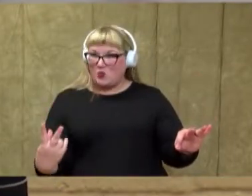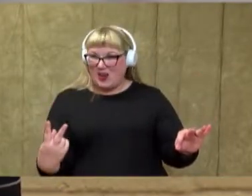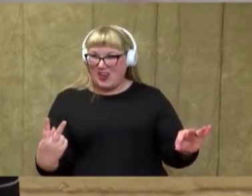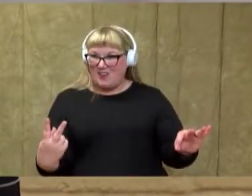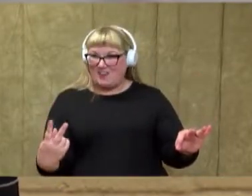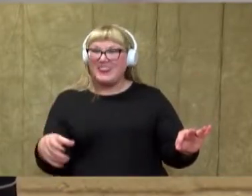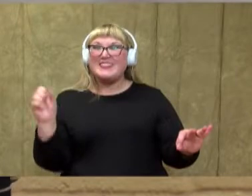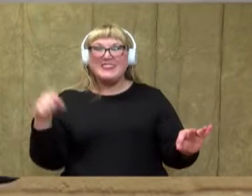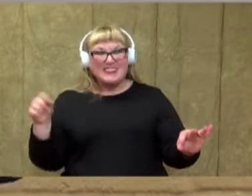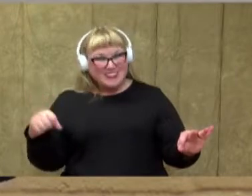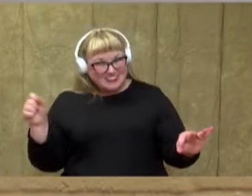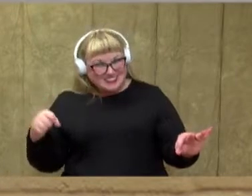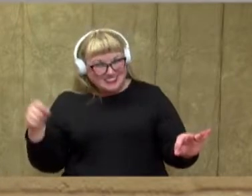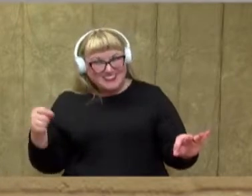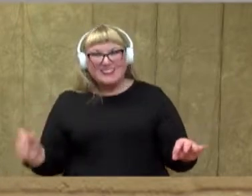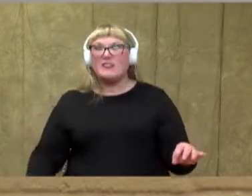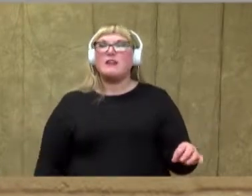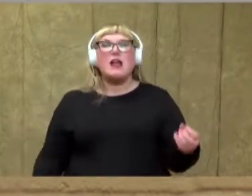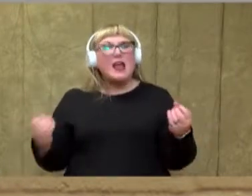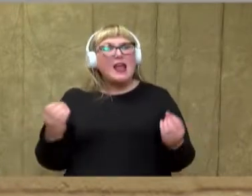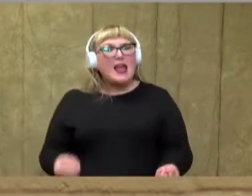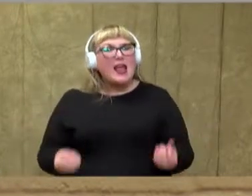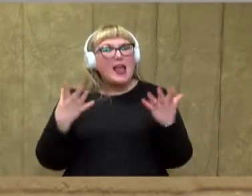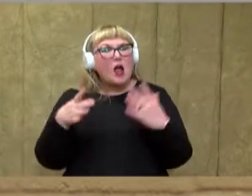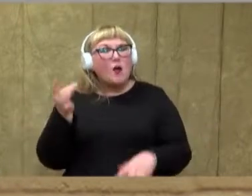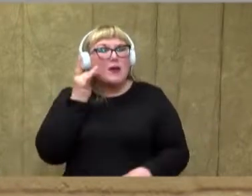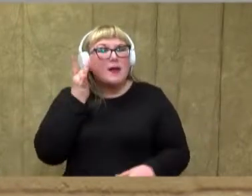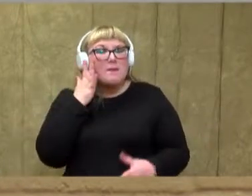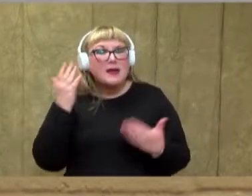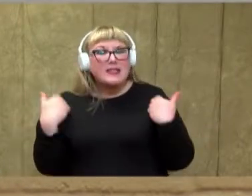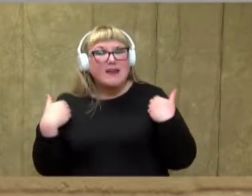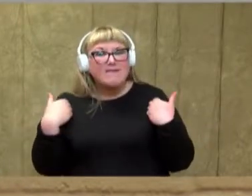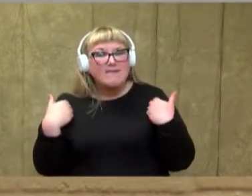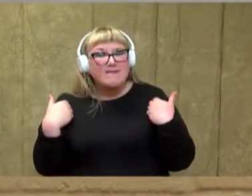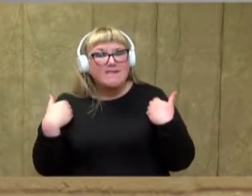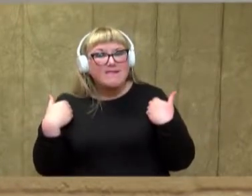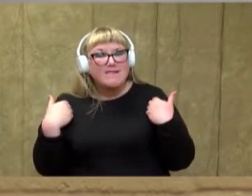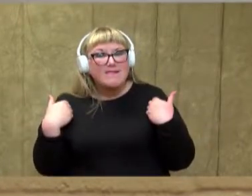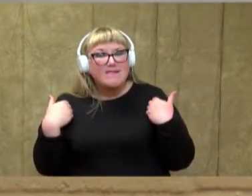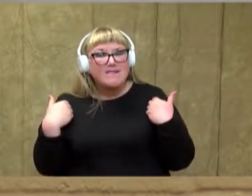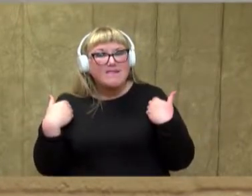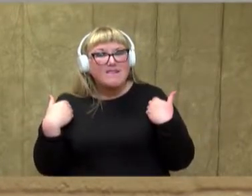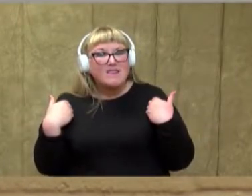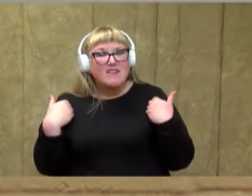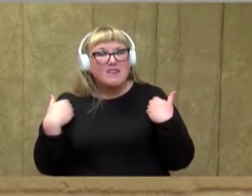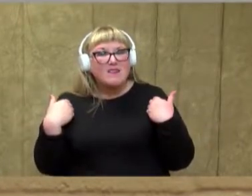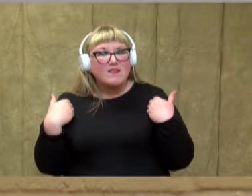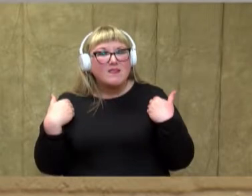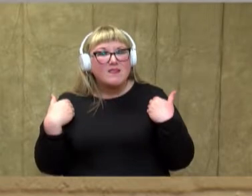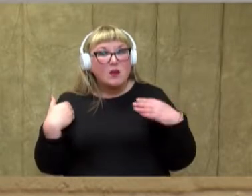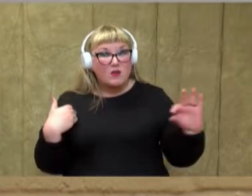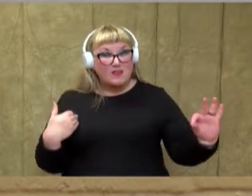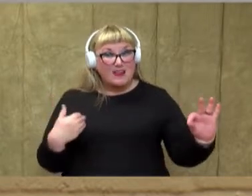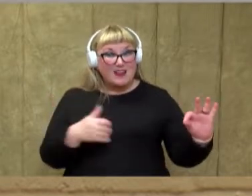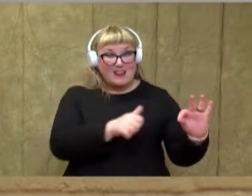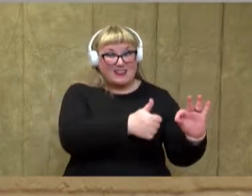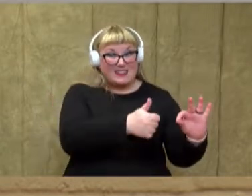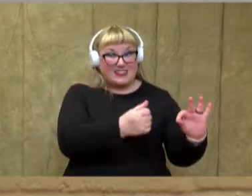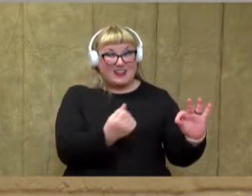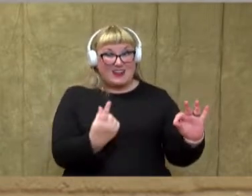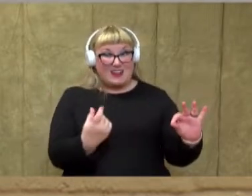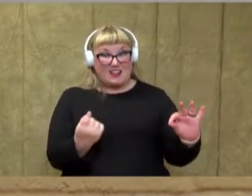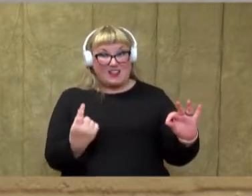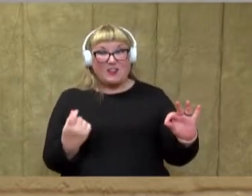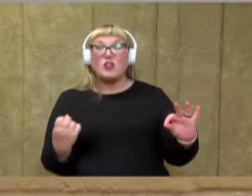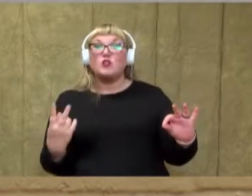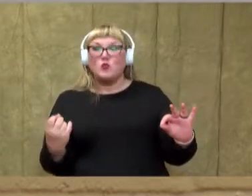12. How many bees do we have inside our beehive and outside of our beehive? That's right, have 12.